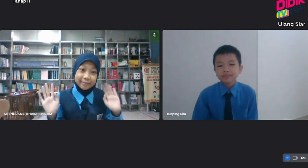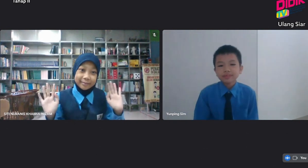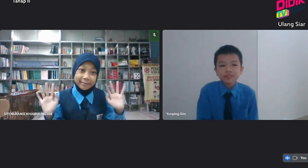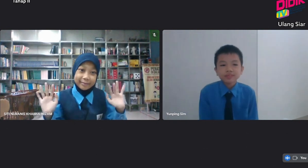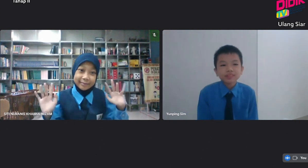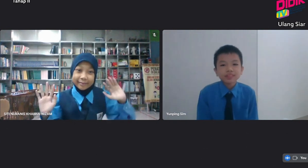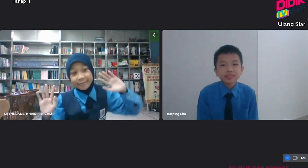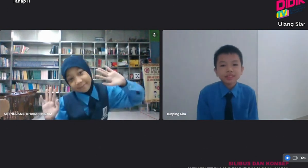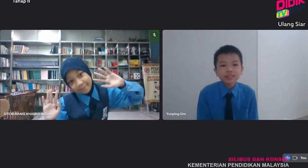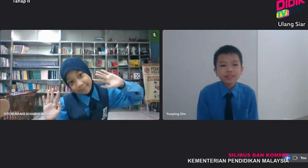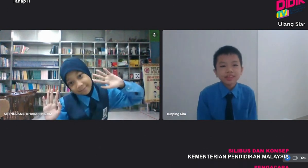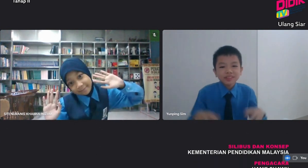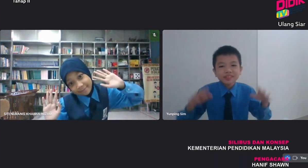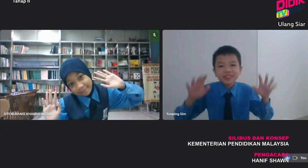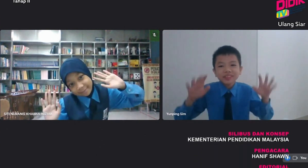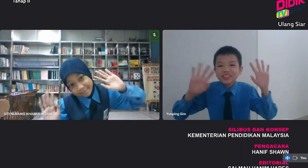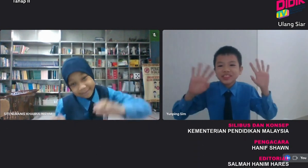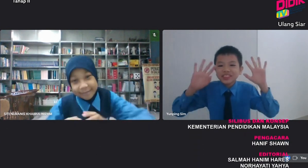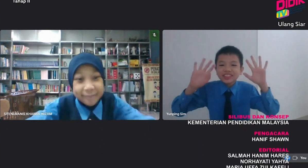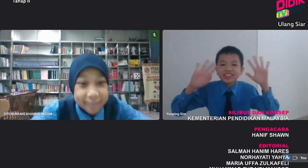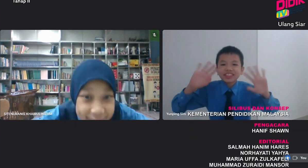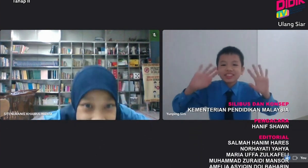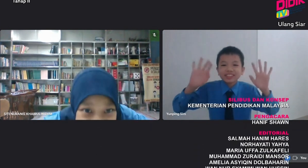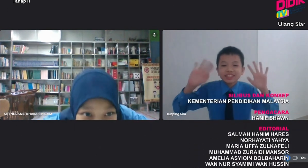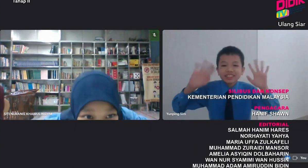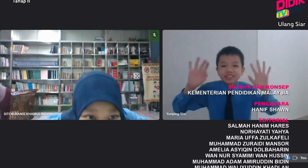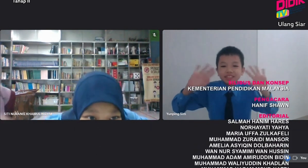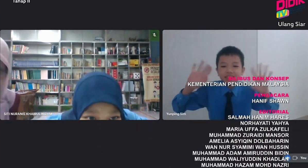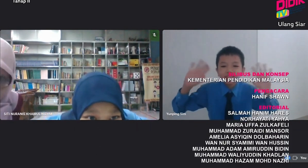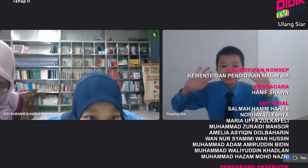the I know